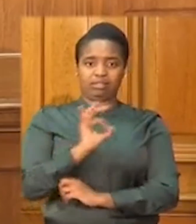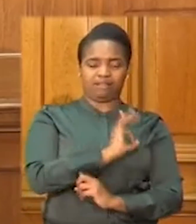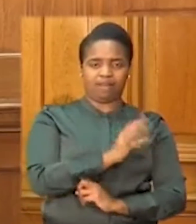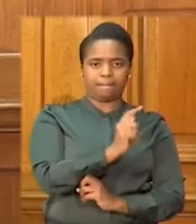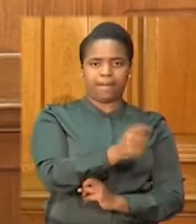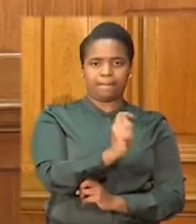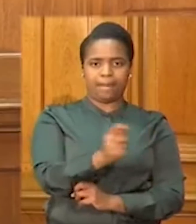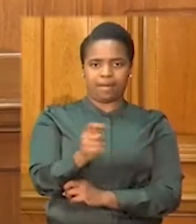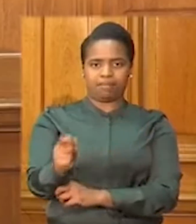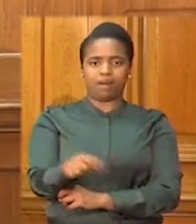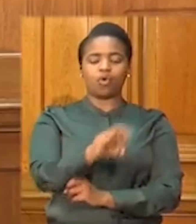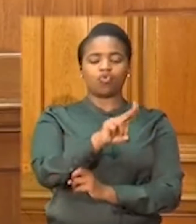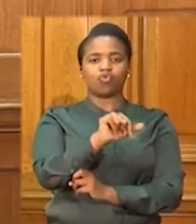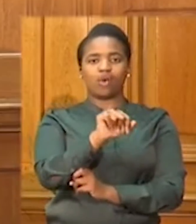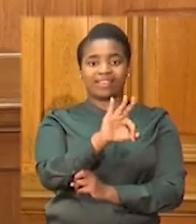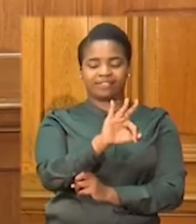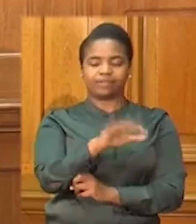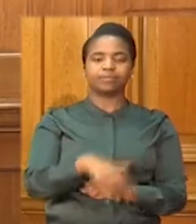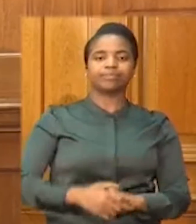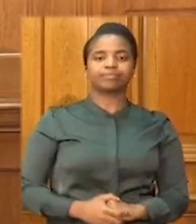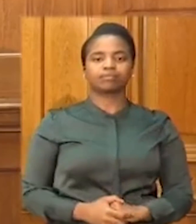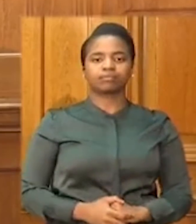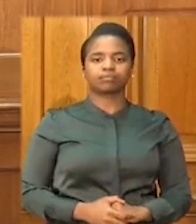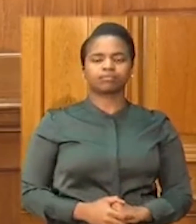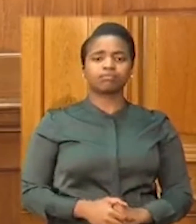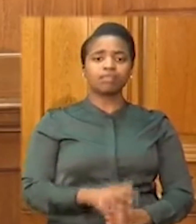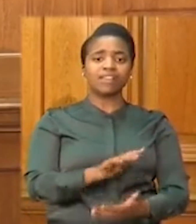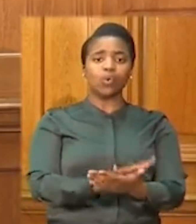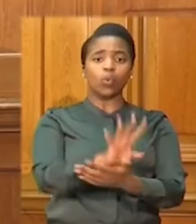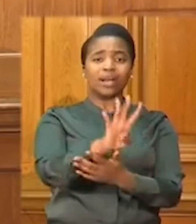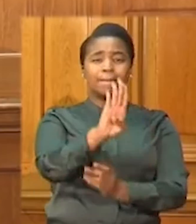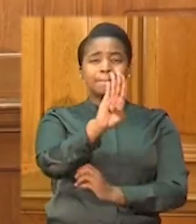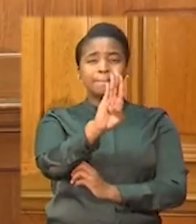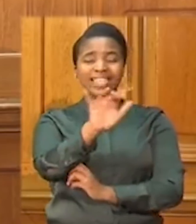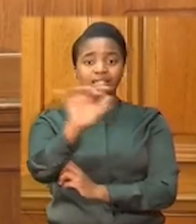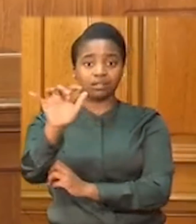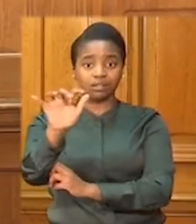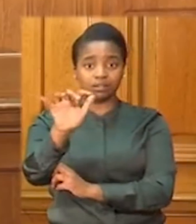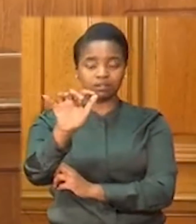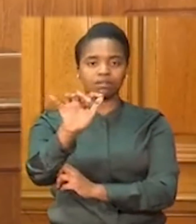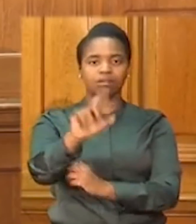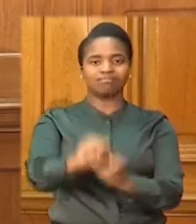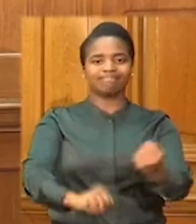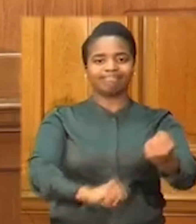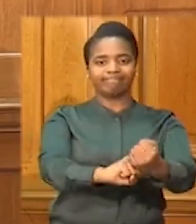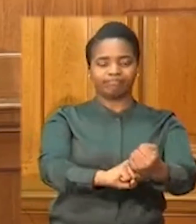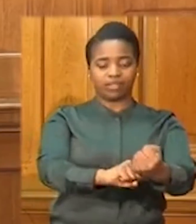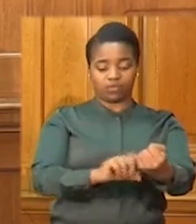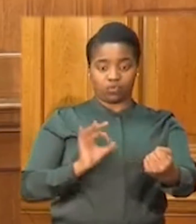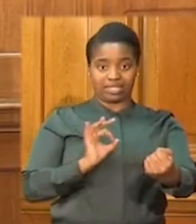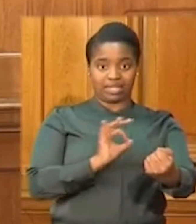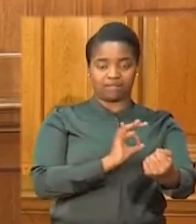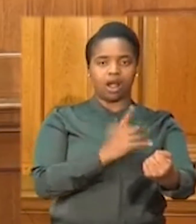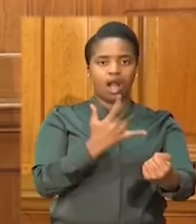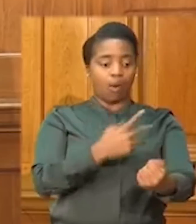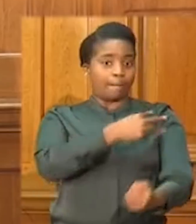40 billion has been set aside for income support payments for workers whose employers